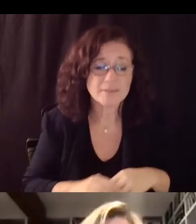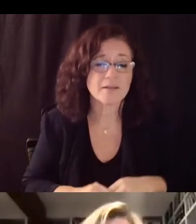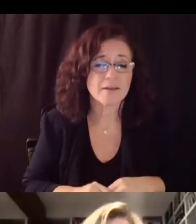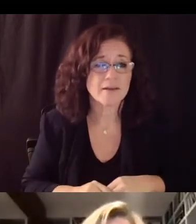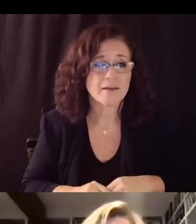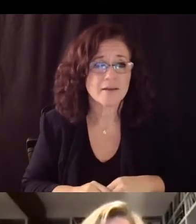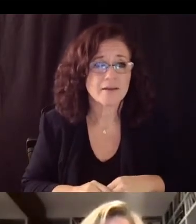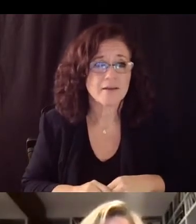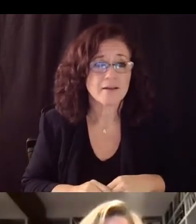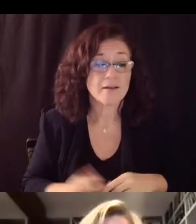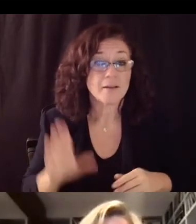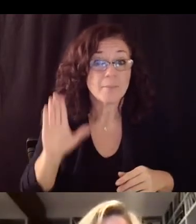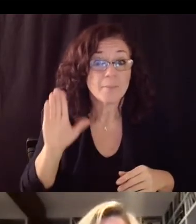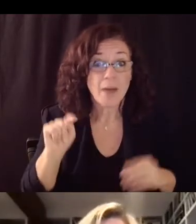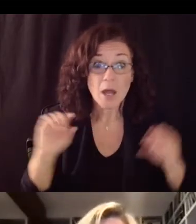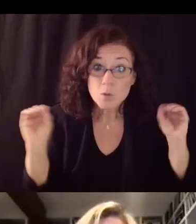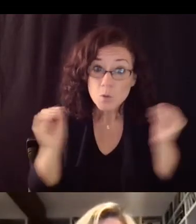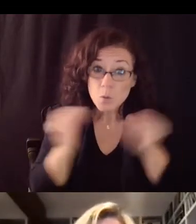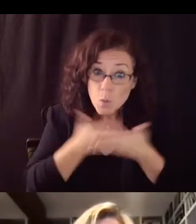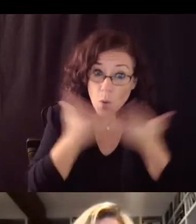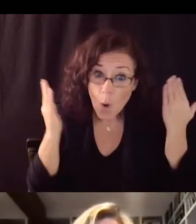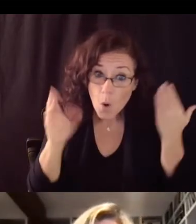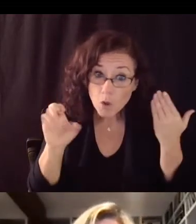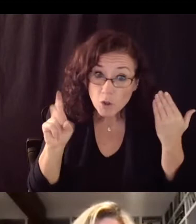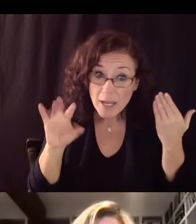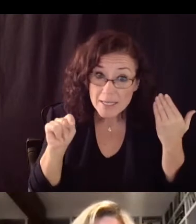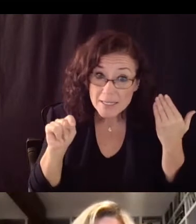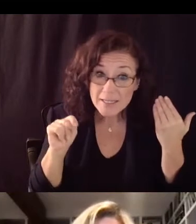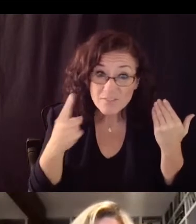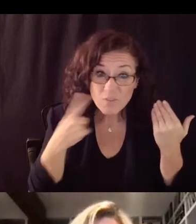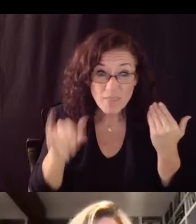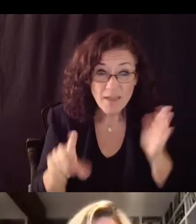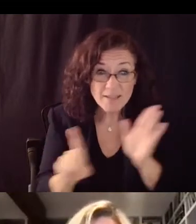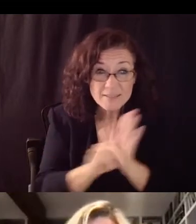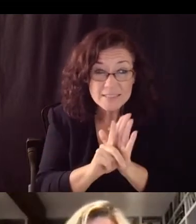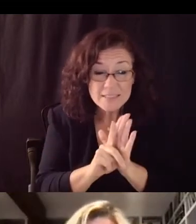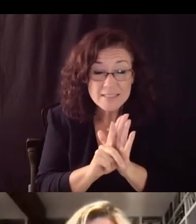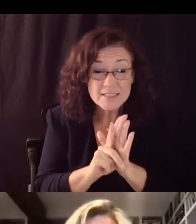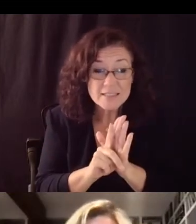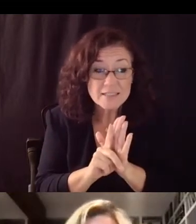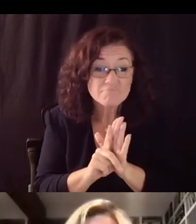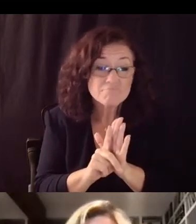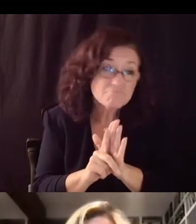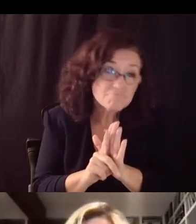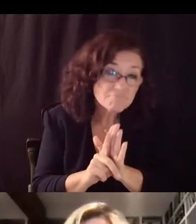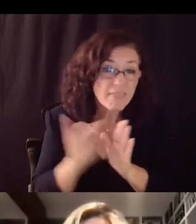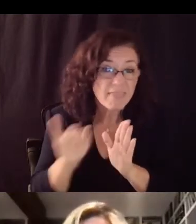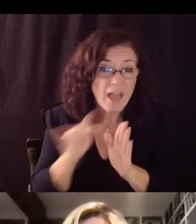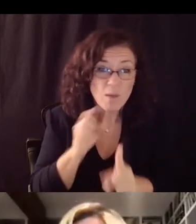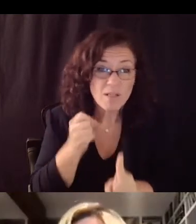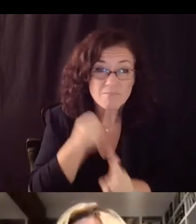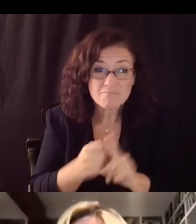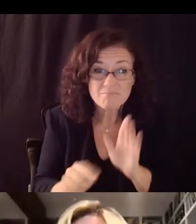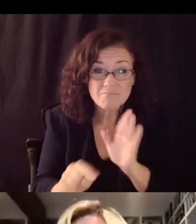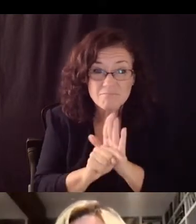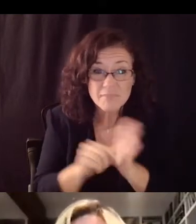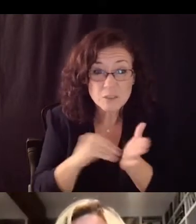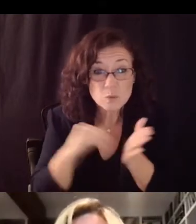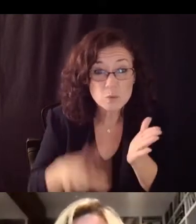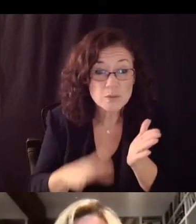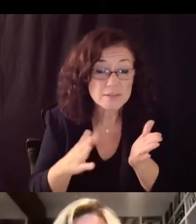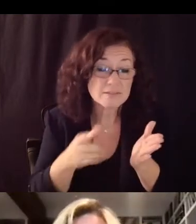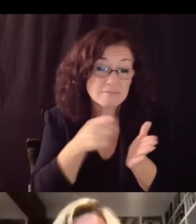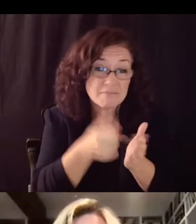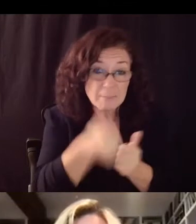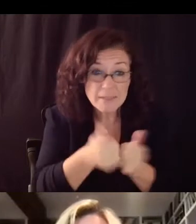for that d what that would do for so many students who aren't necessarily going on to college but are trying to graduate i just would hope that we